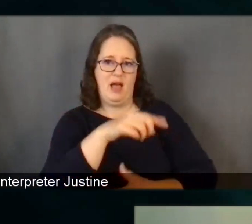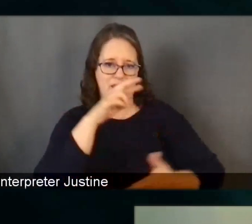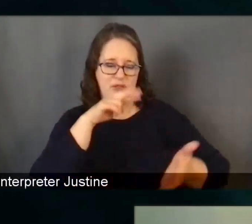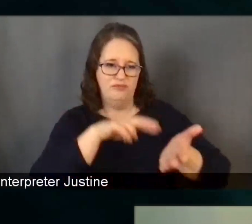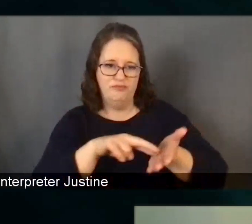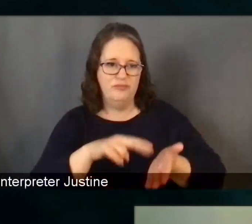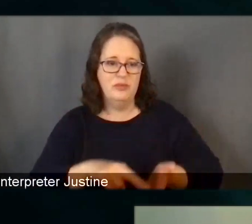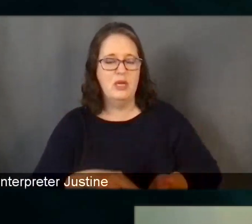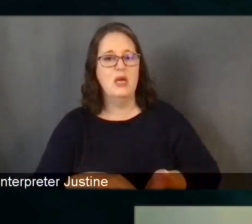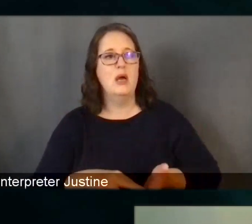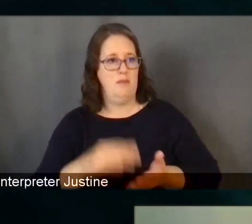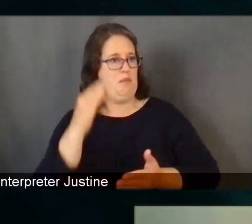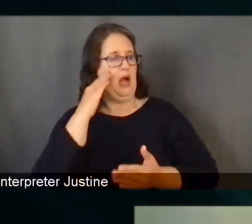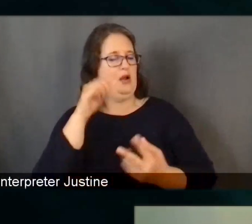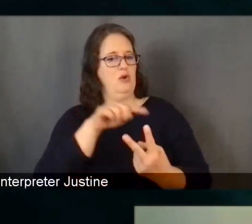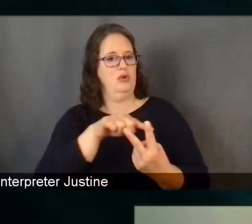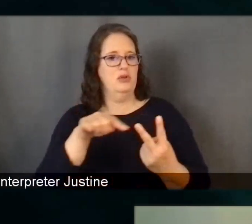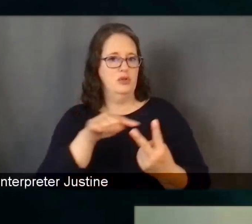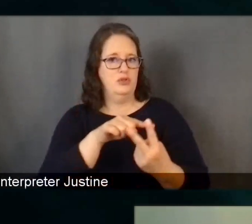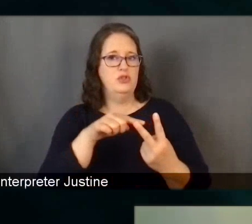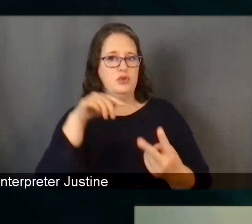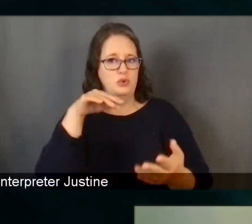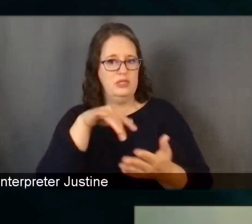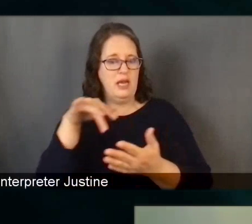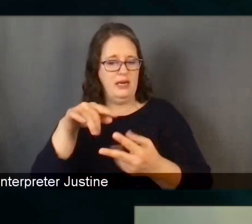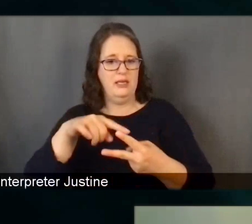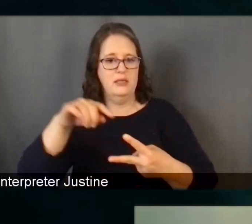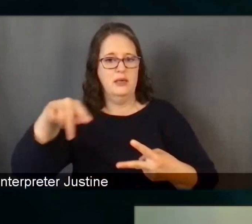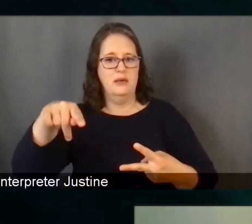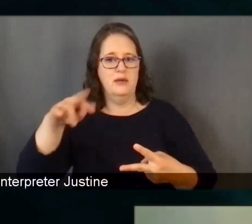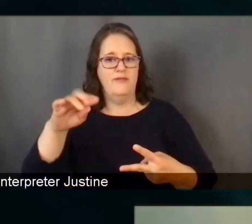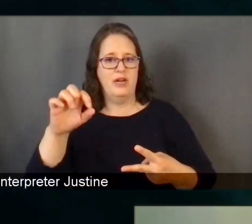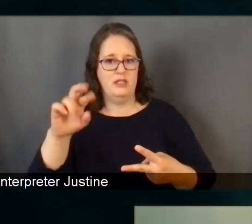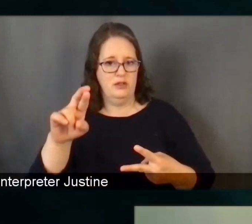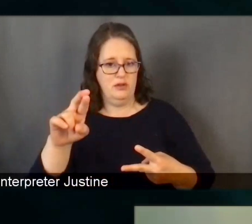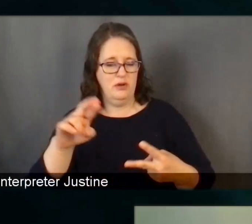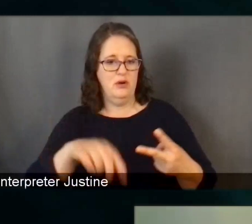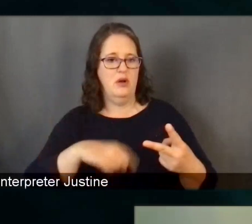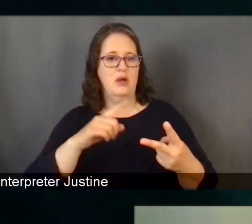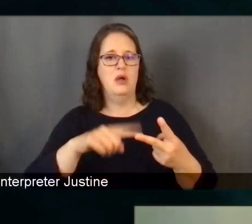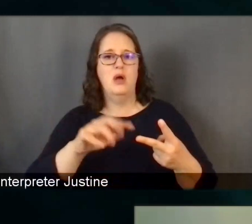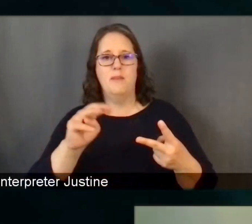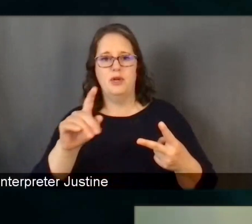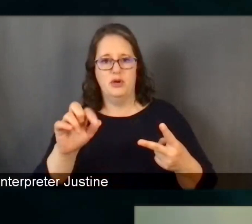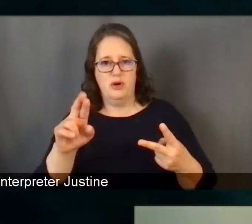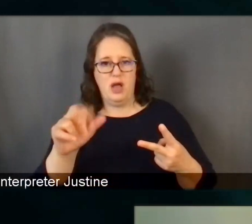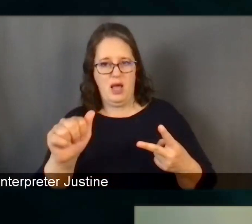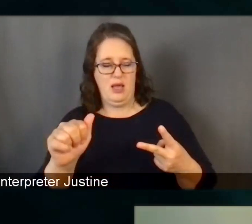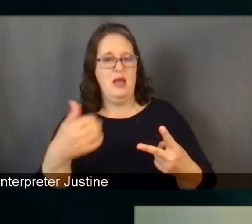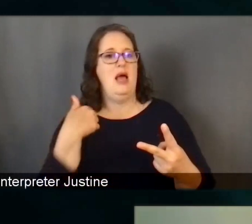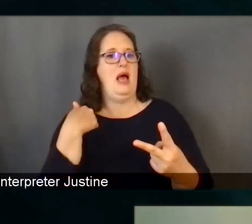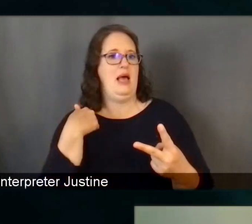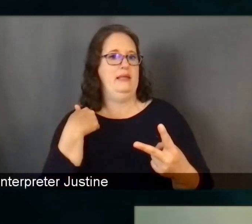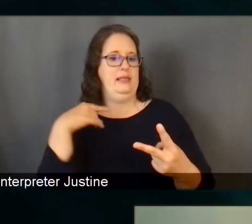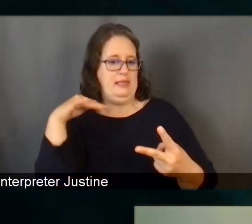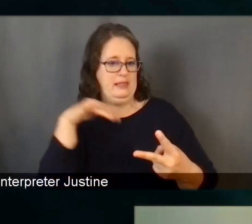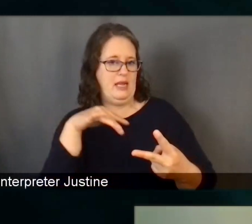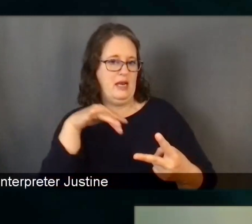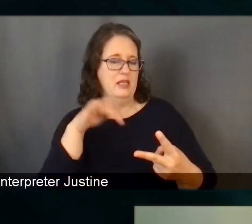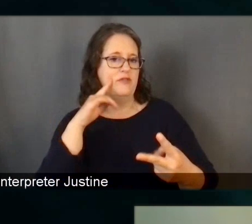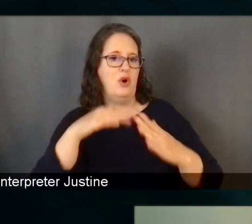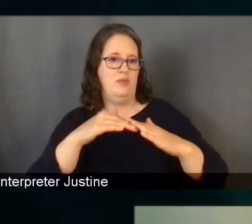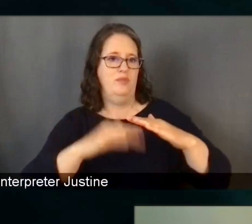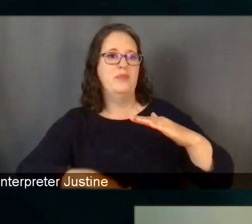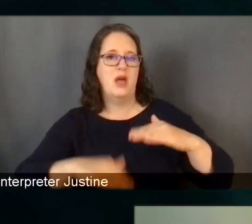happening with the Pfizer and Moderna vaccines that are looking at children under 12. And we will learn